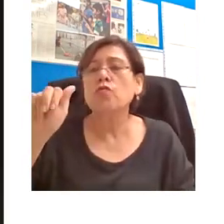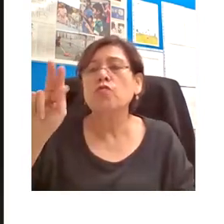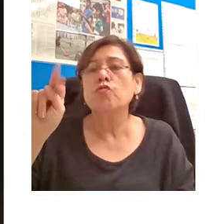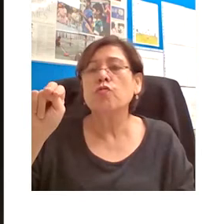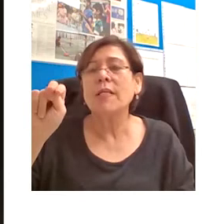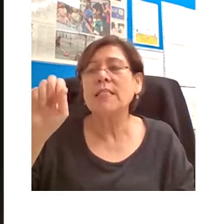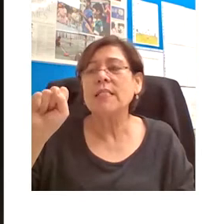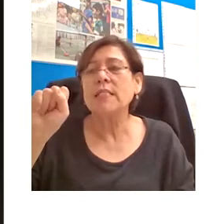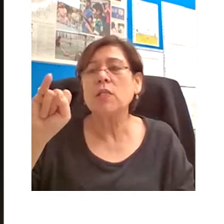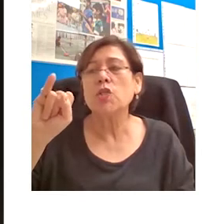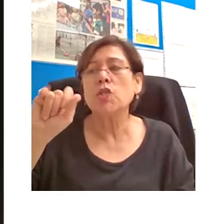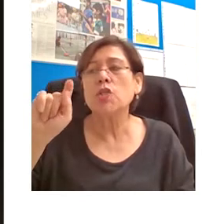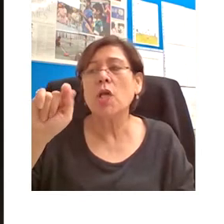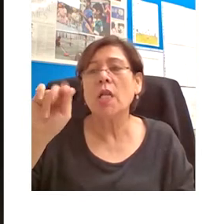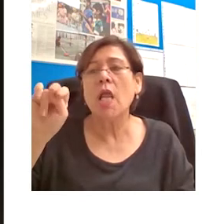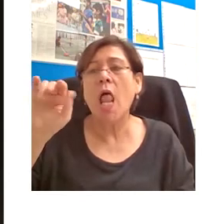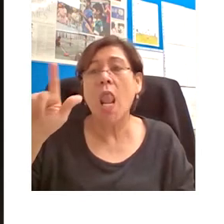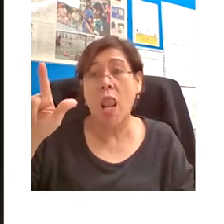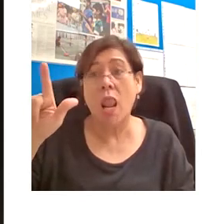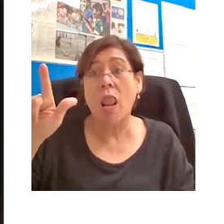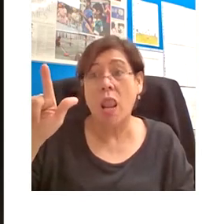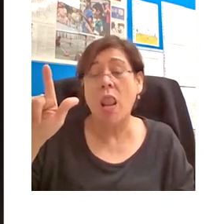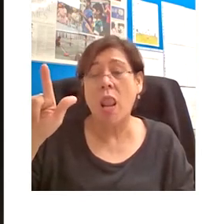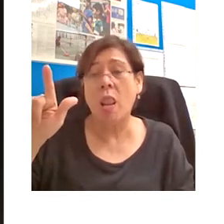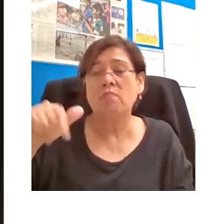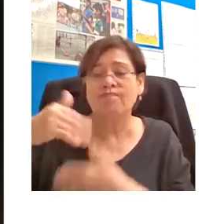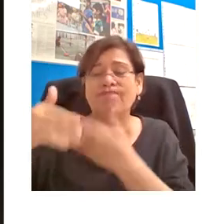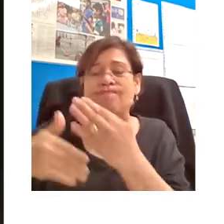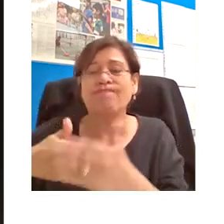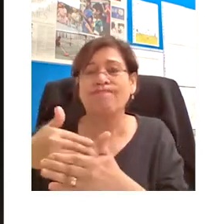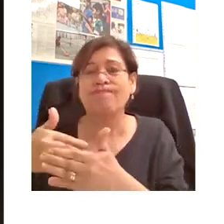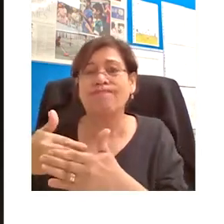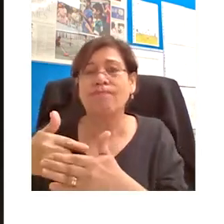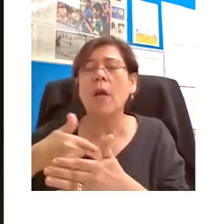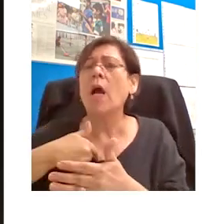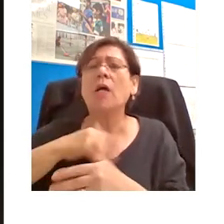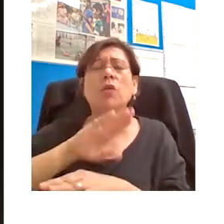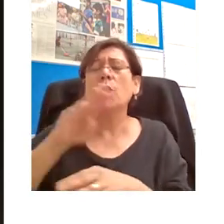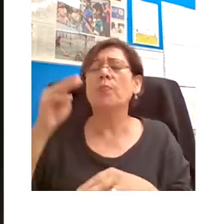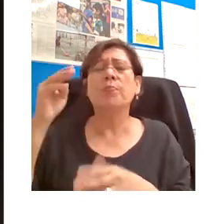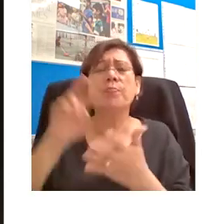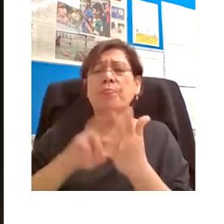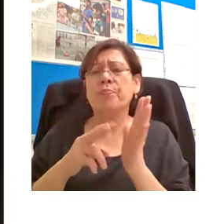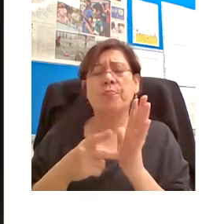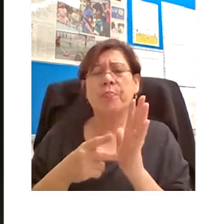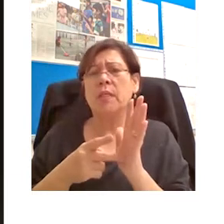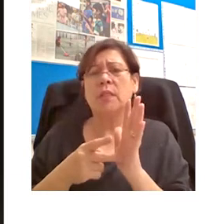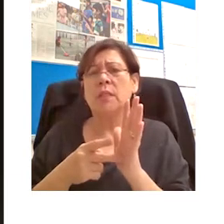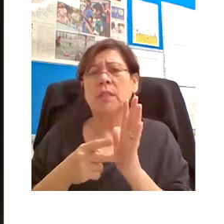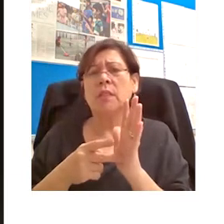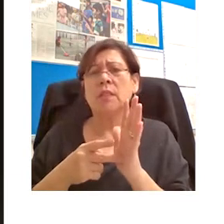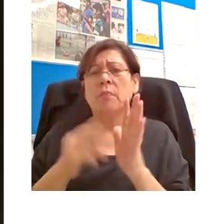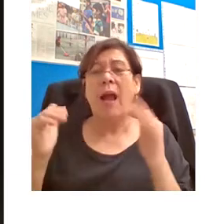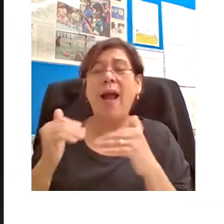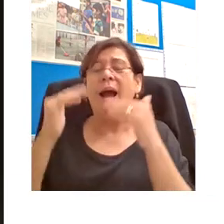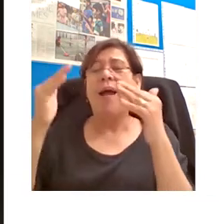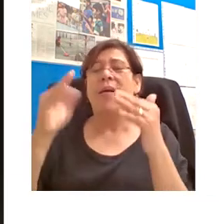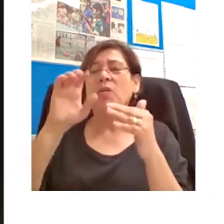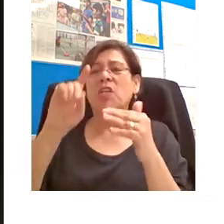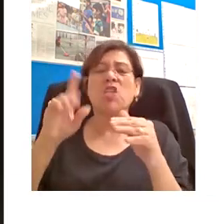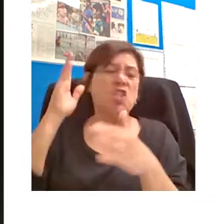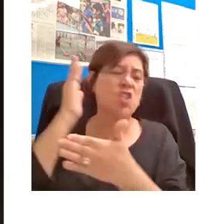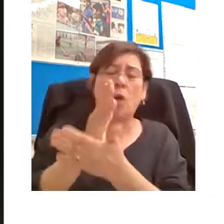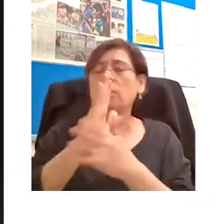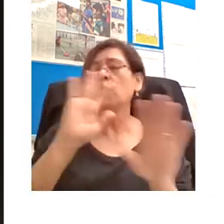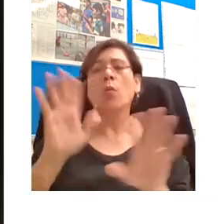disclaimers. I do not, of course, foresee the end of residential higher education. Oxford, with its ancient system of colleges,